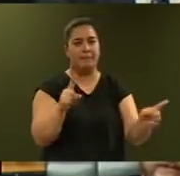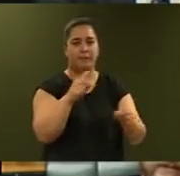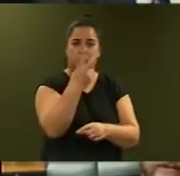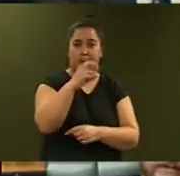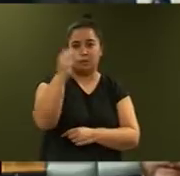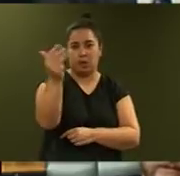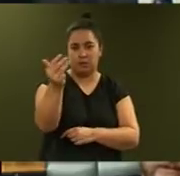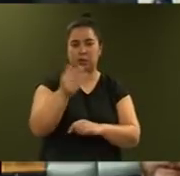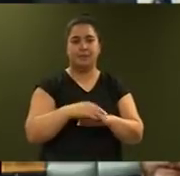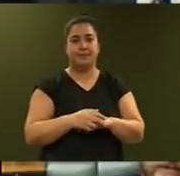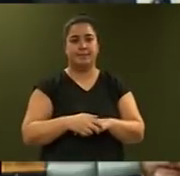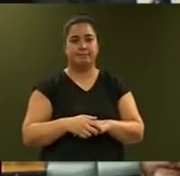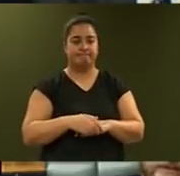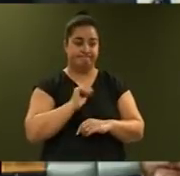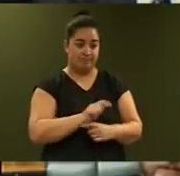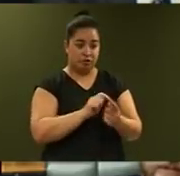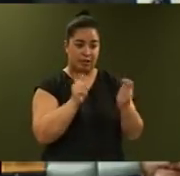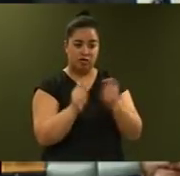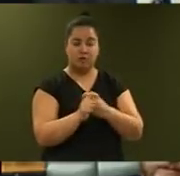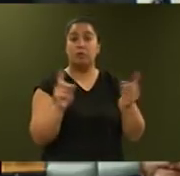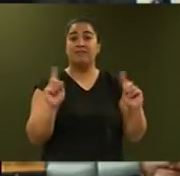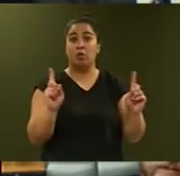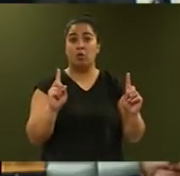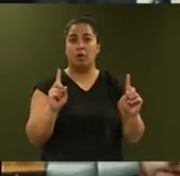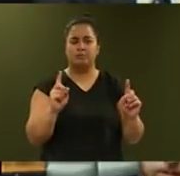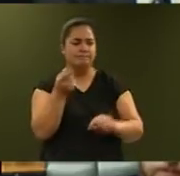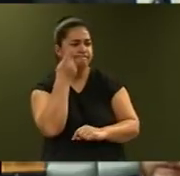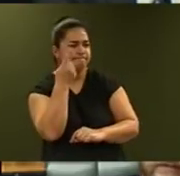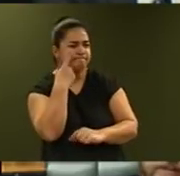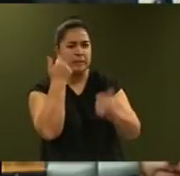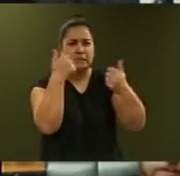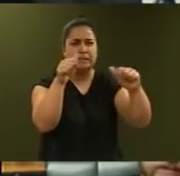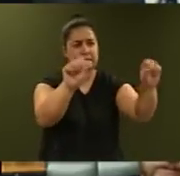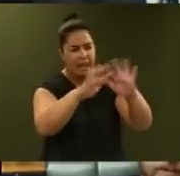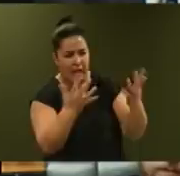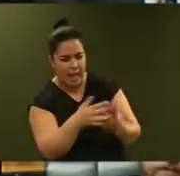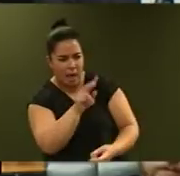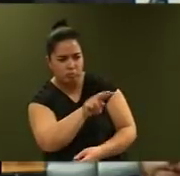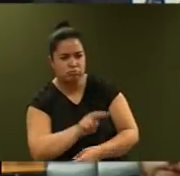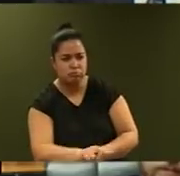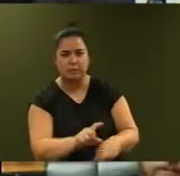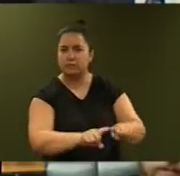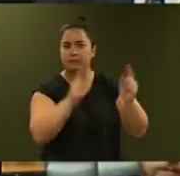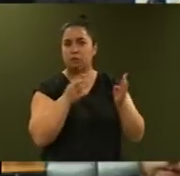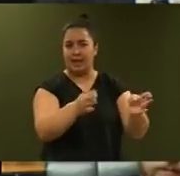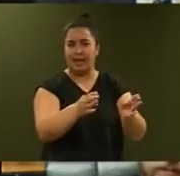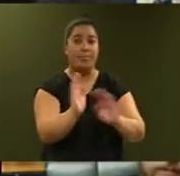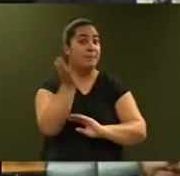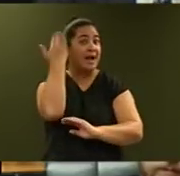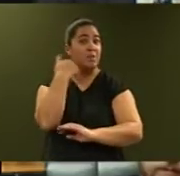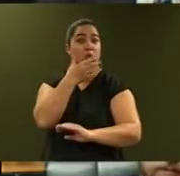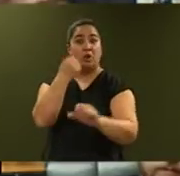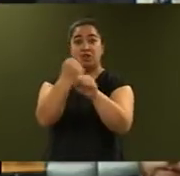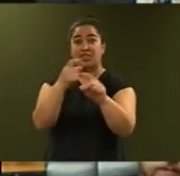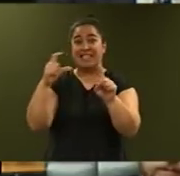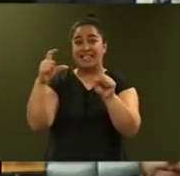These changes are about measuring success differently. In the past we have used GDP and traditional fiscal